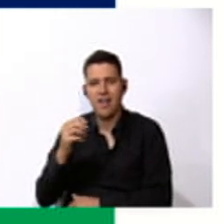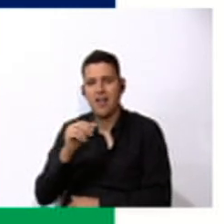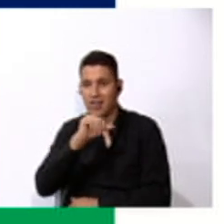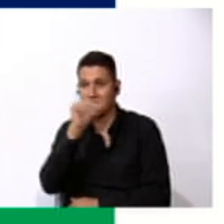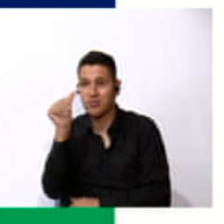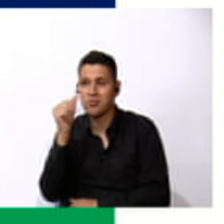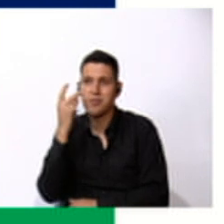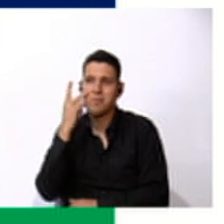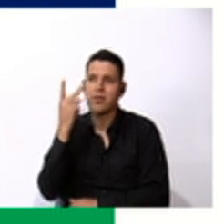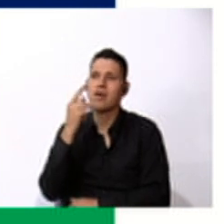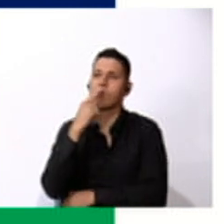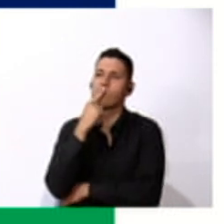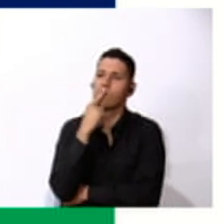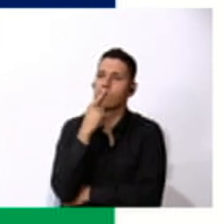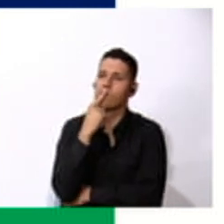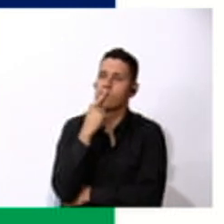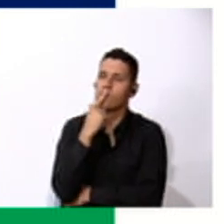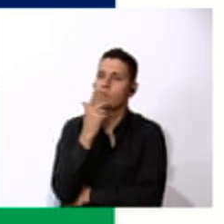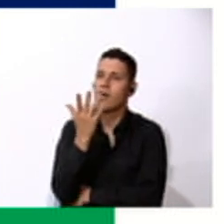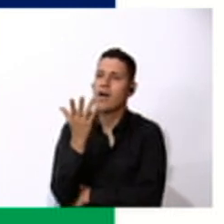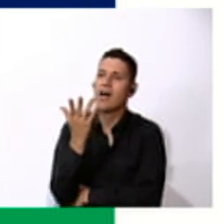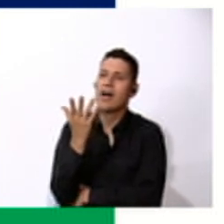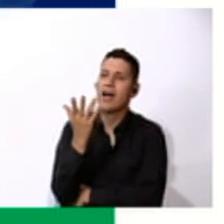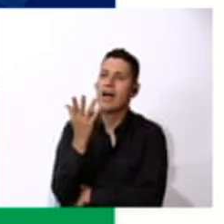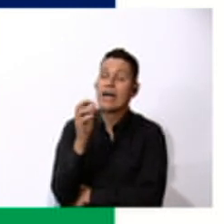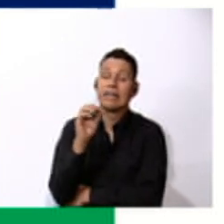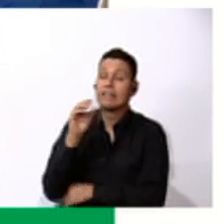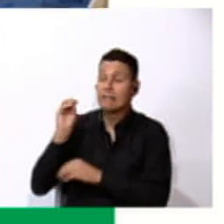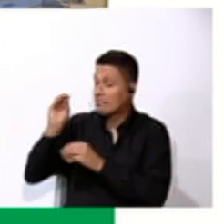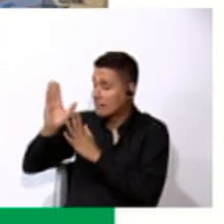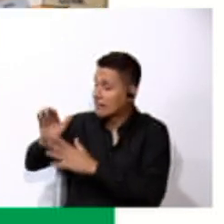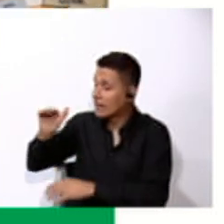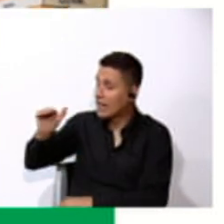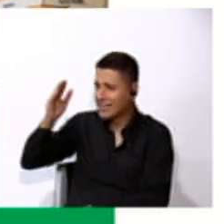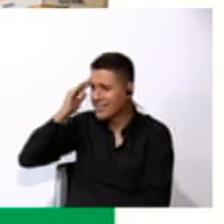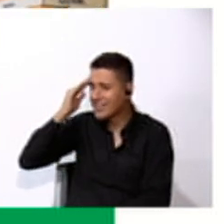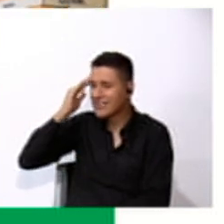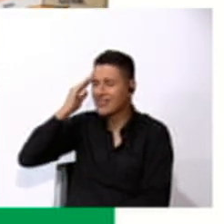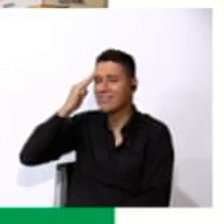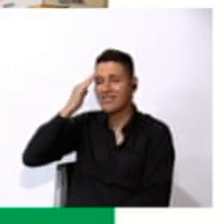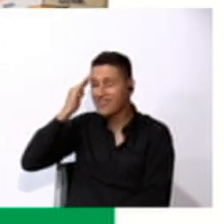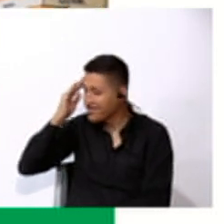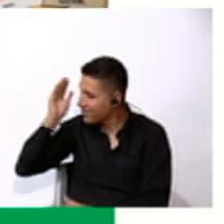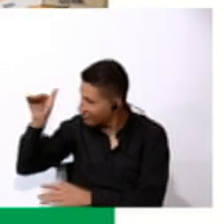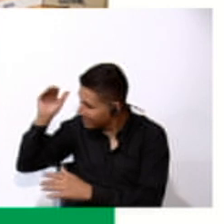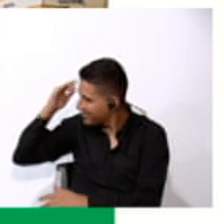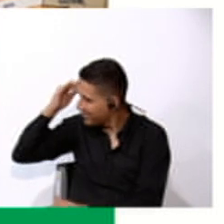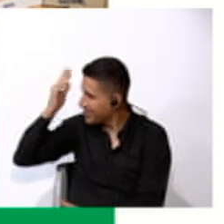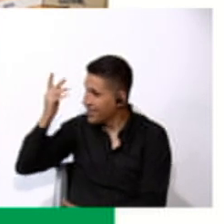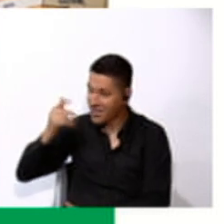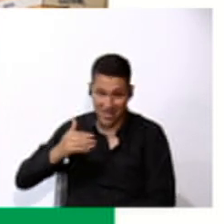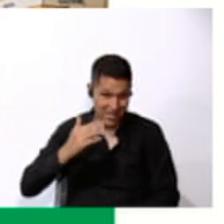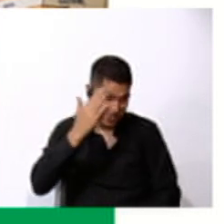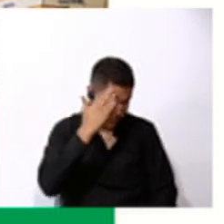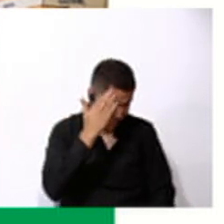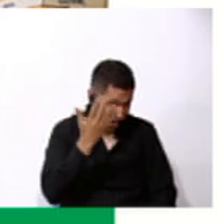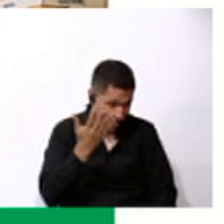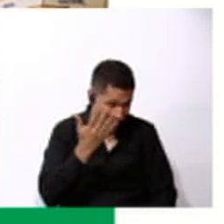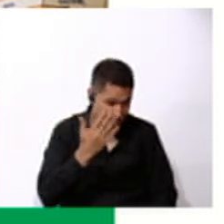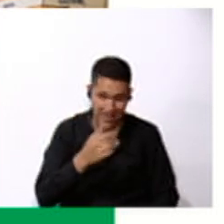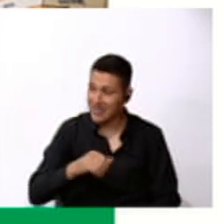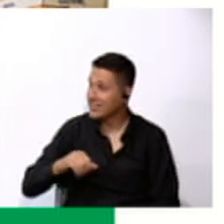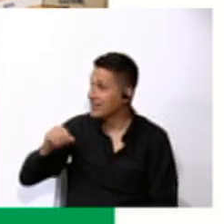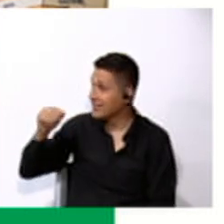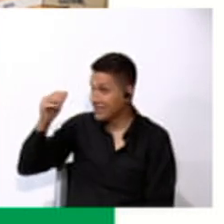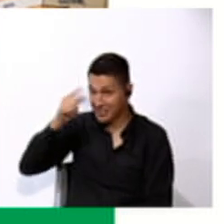let's move color. Hmm, what? Teacher, teacher, I know, I know, teacher. Do you know, Waldo? Do you know,